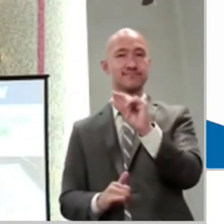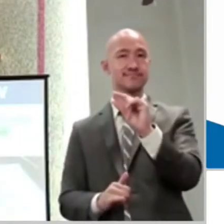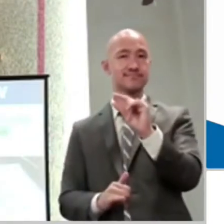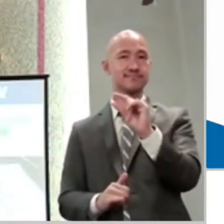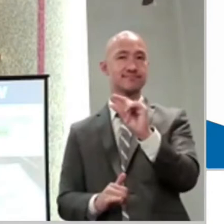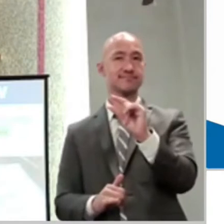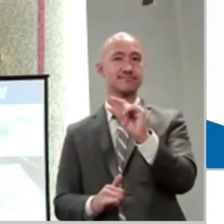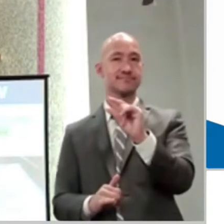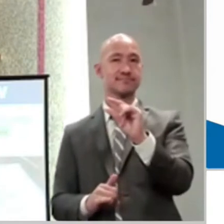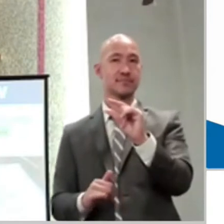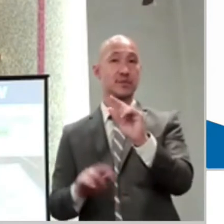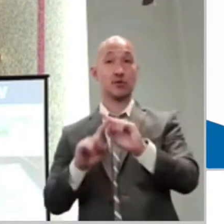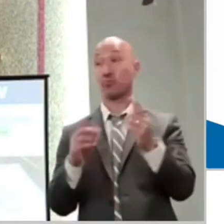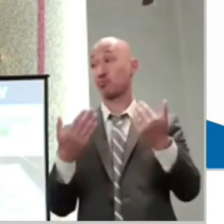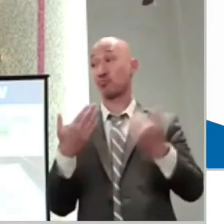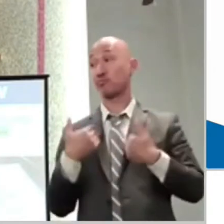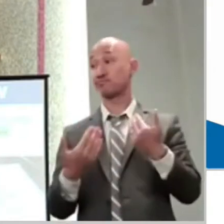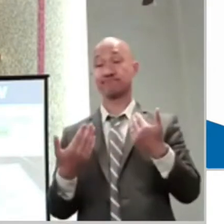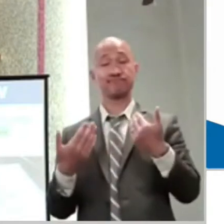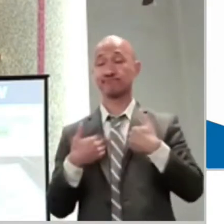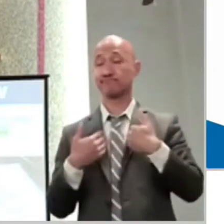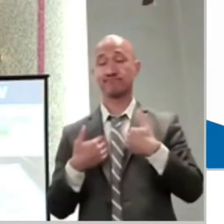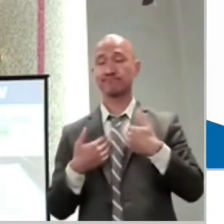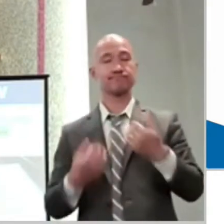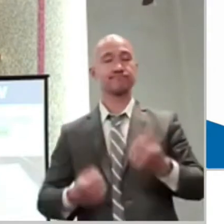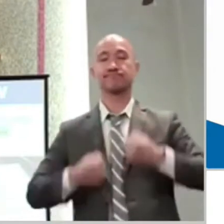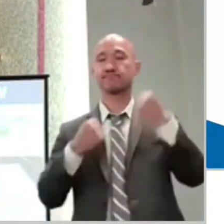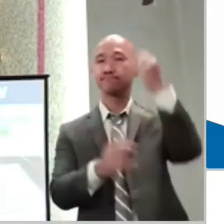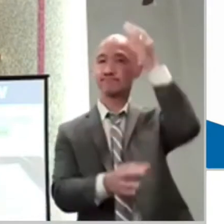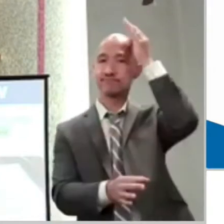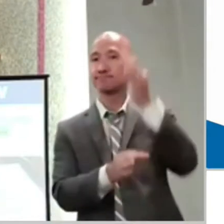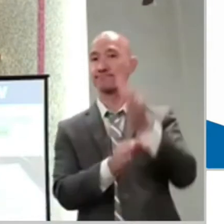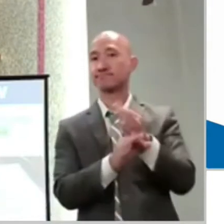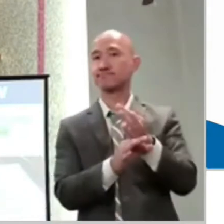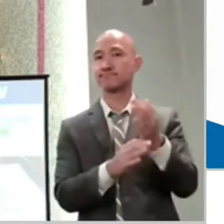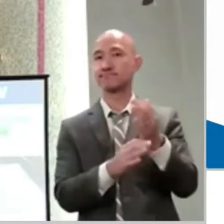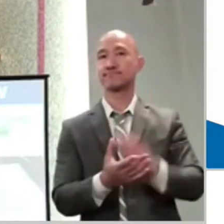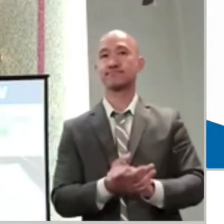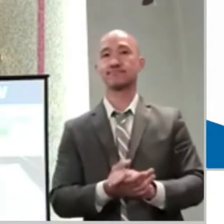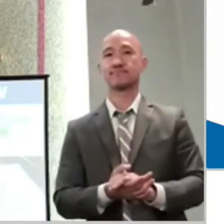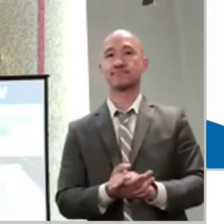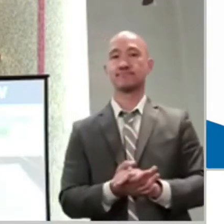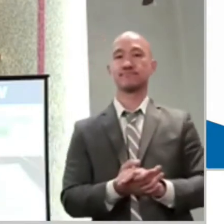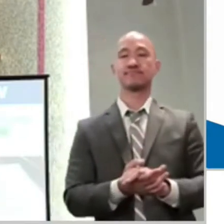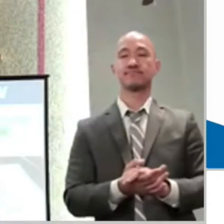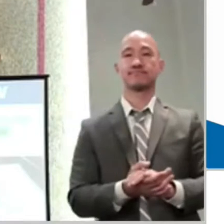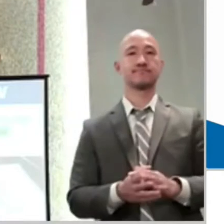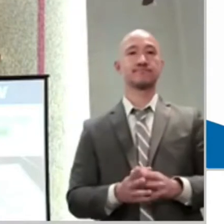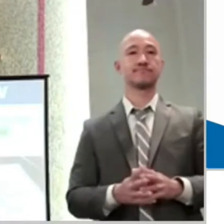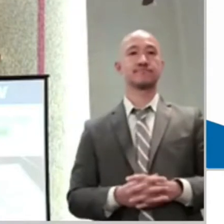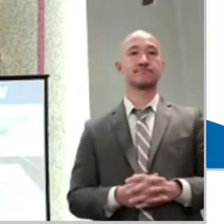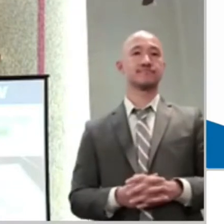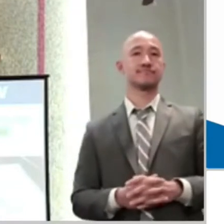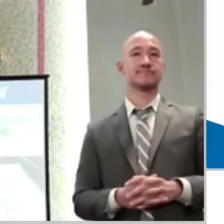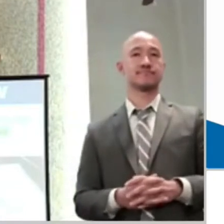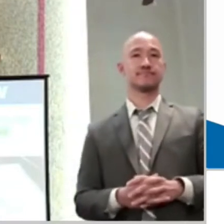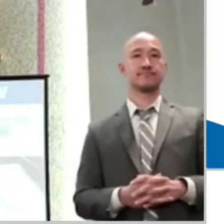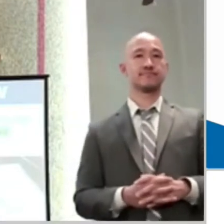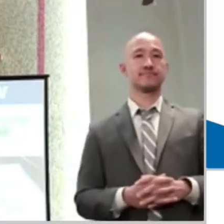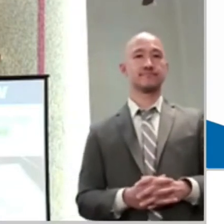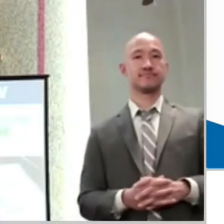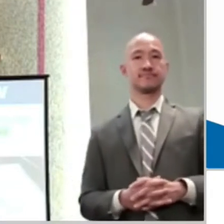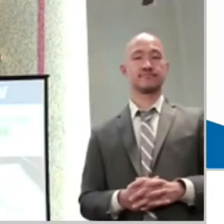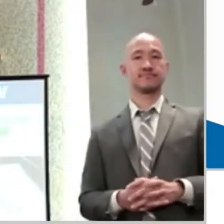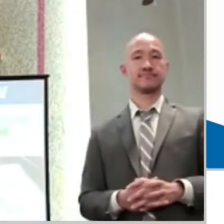doesn't happen, I might be like the disciples. What happened here? You know, I thought, why couldn't we take it out? We might